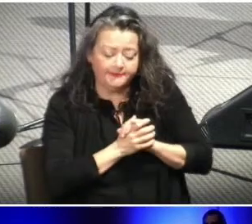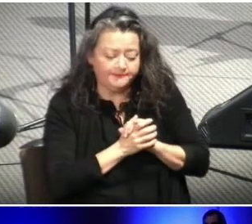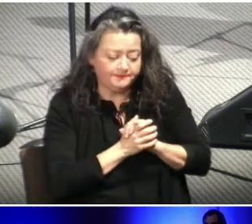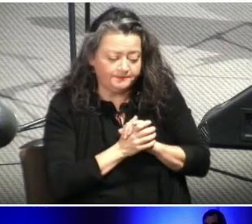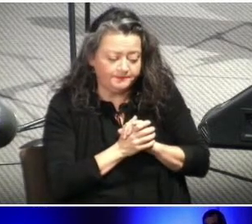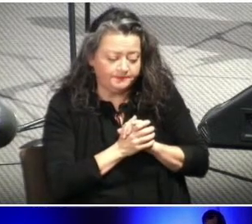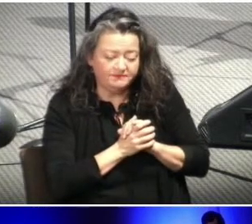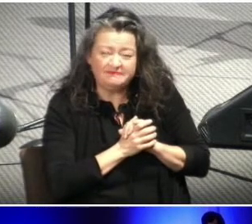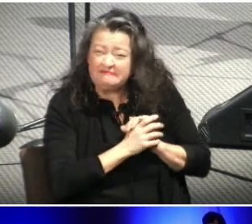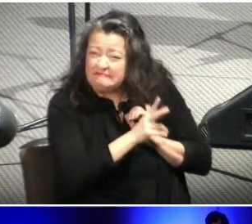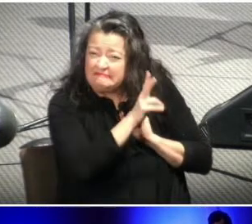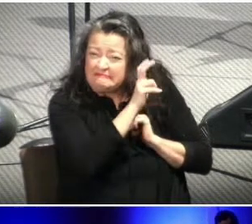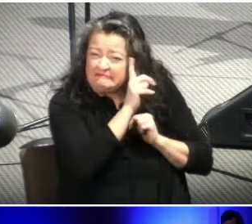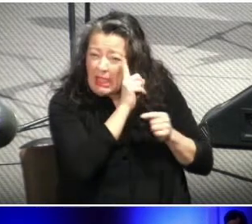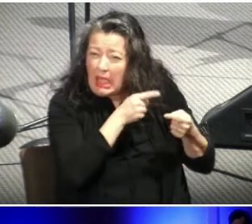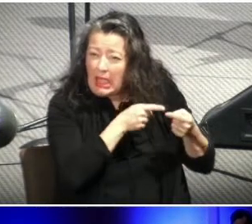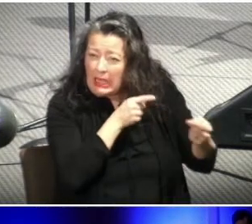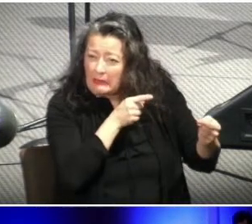the work of the enemy